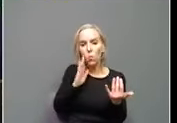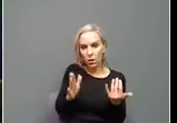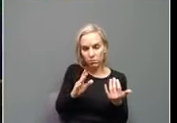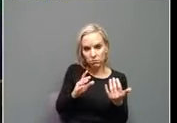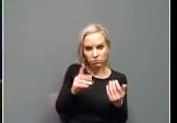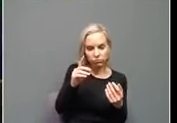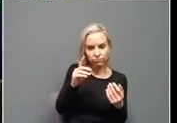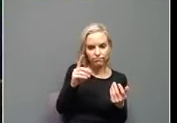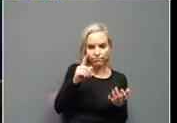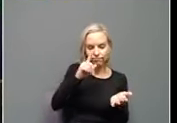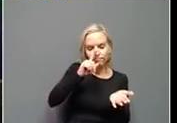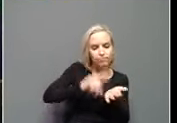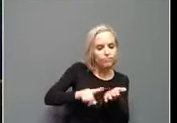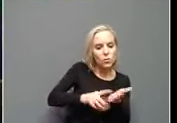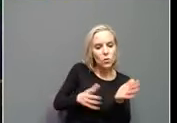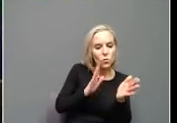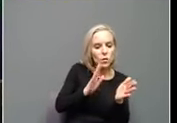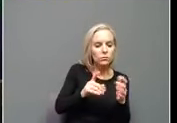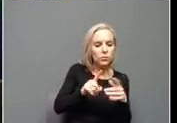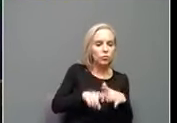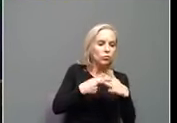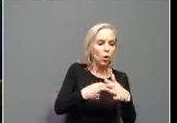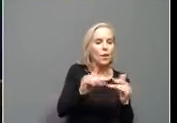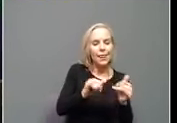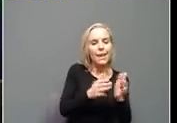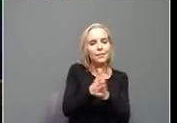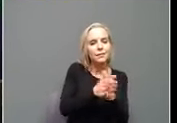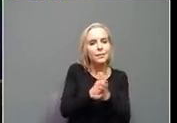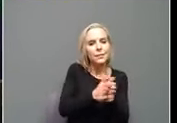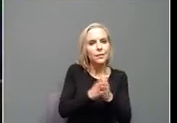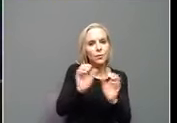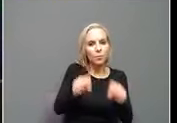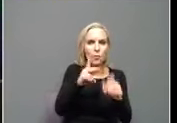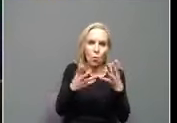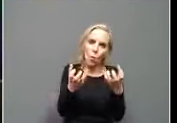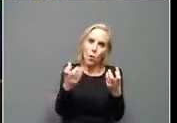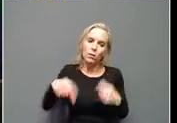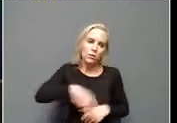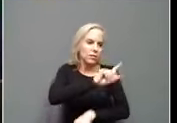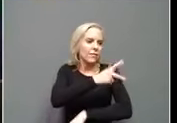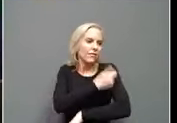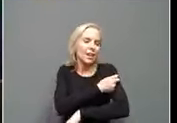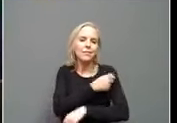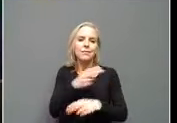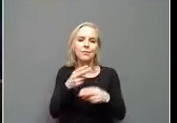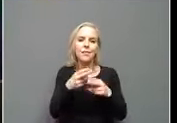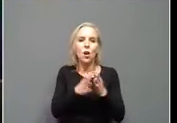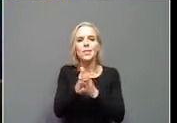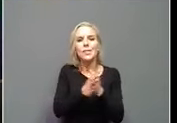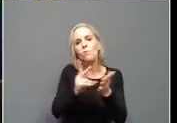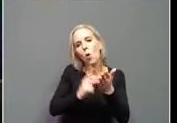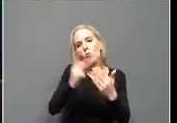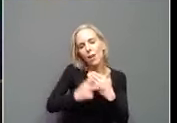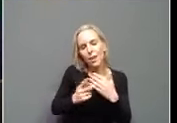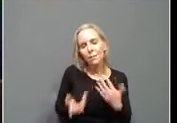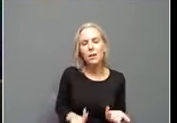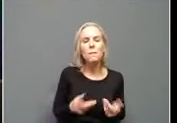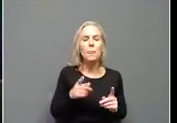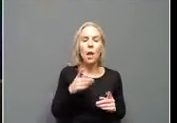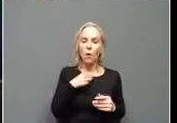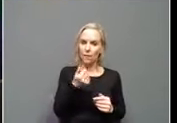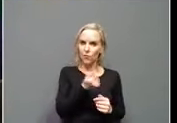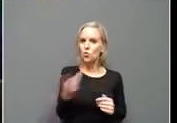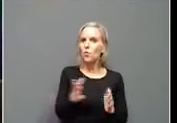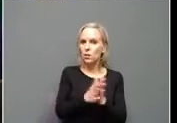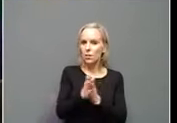uh, to get the vaccine? Well, first, we've got a number of incentives that are being offered, especially by